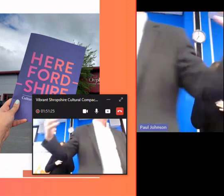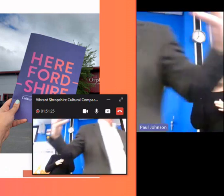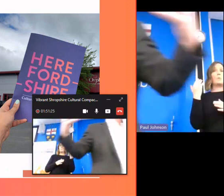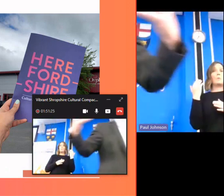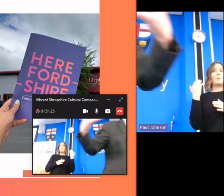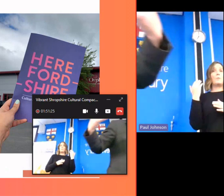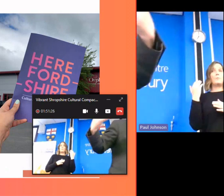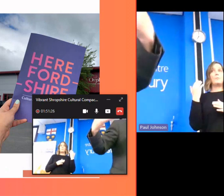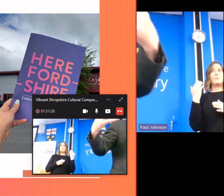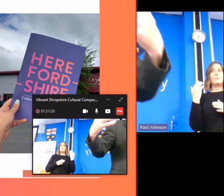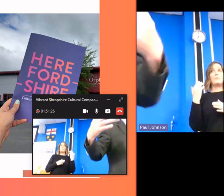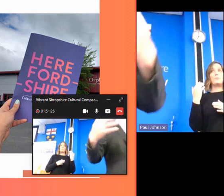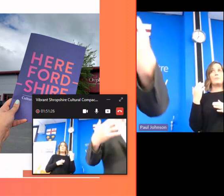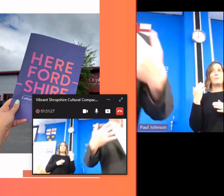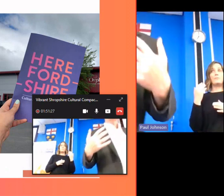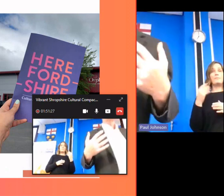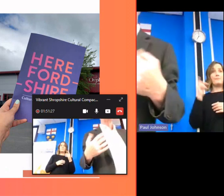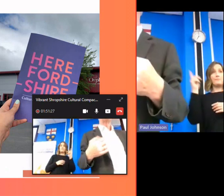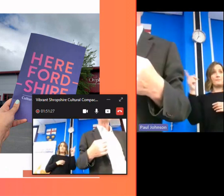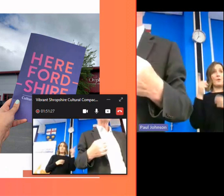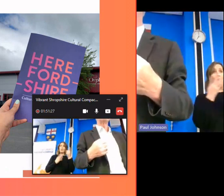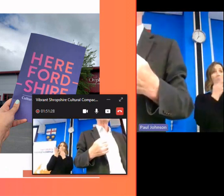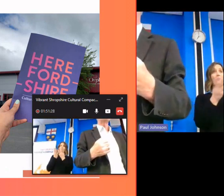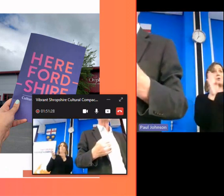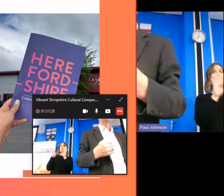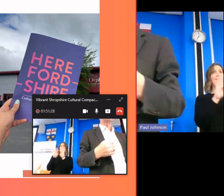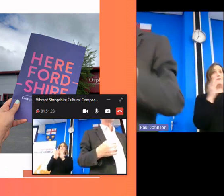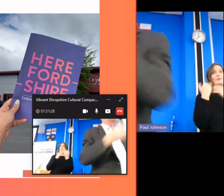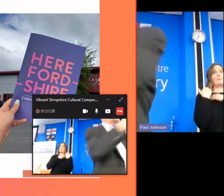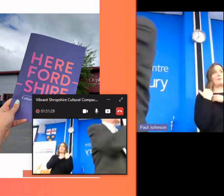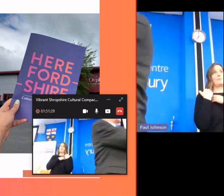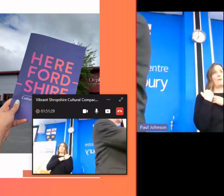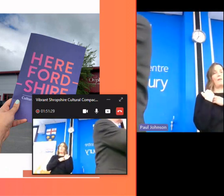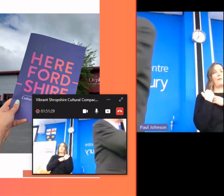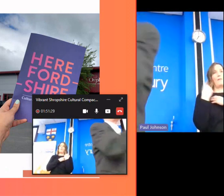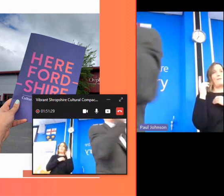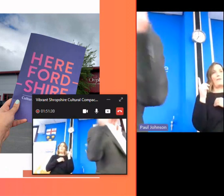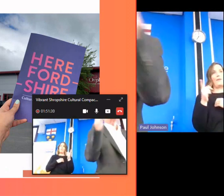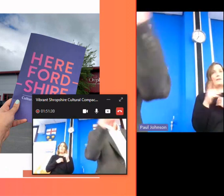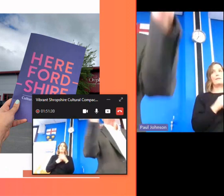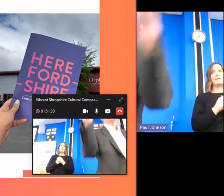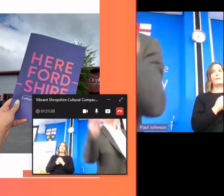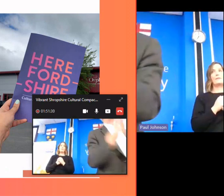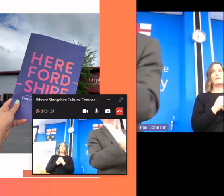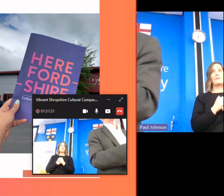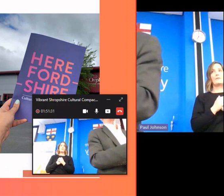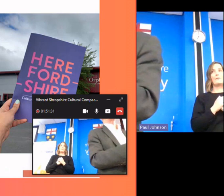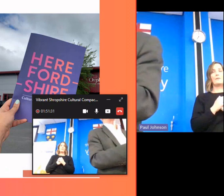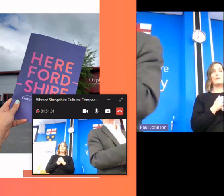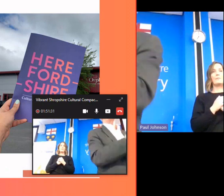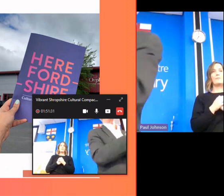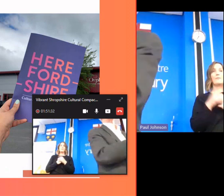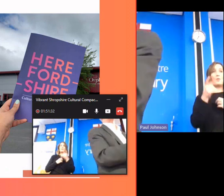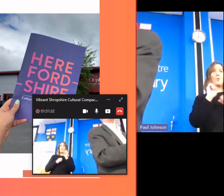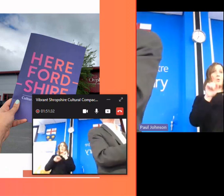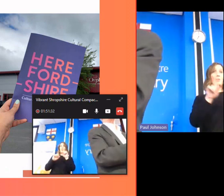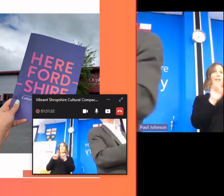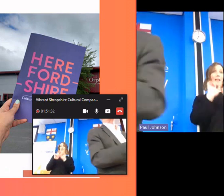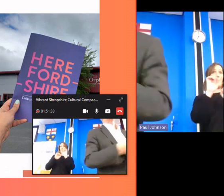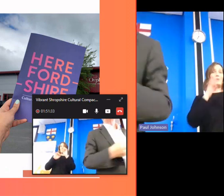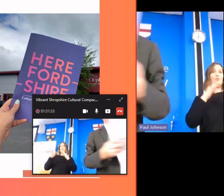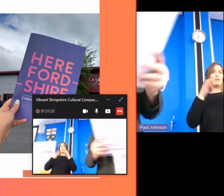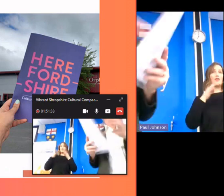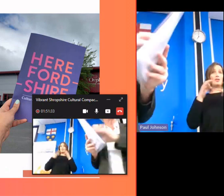um uh body that is now responsible for this because this similar to vibratructure or the the strategy here was